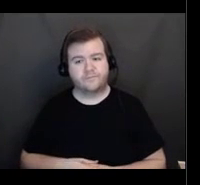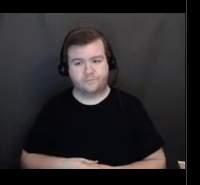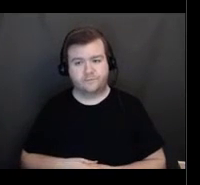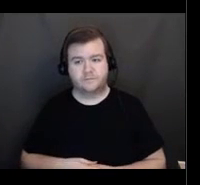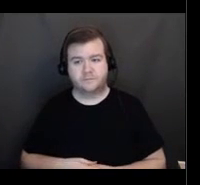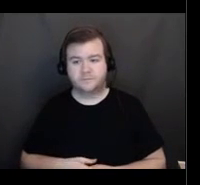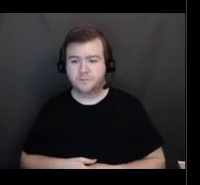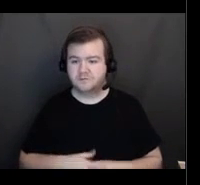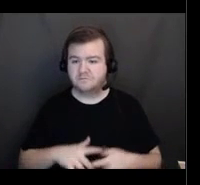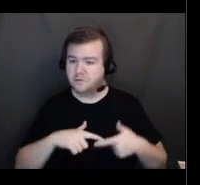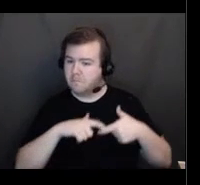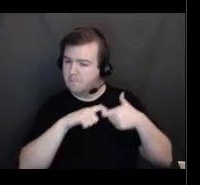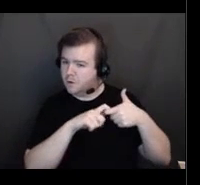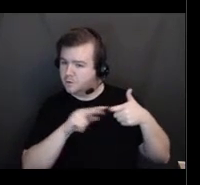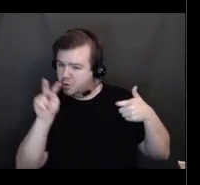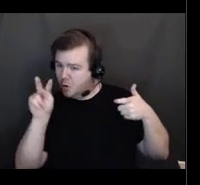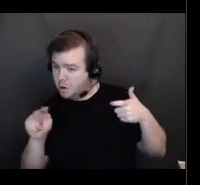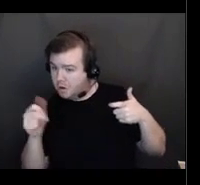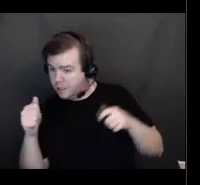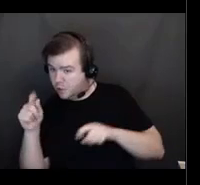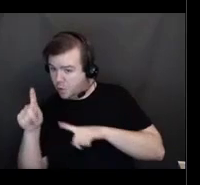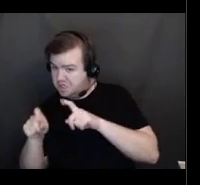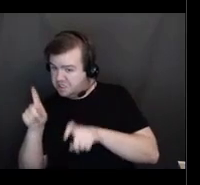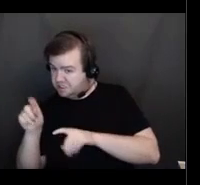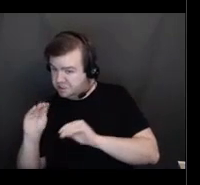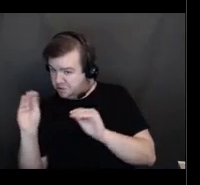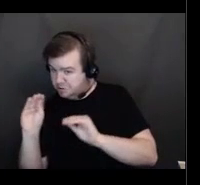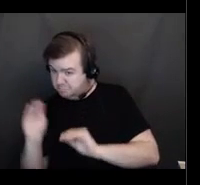see if we have any questions yet. Nope. Okay, good.